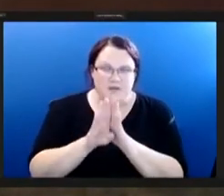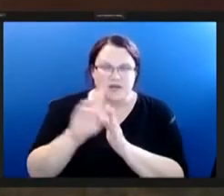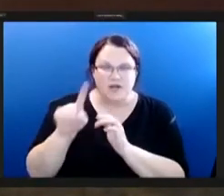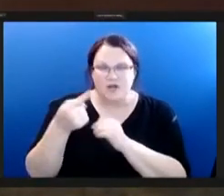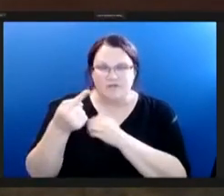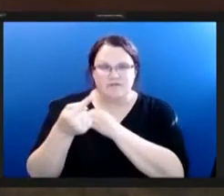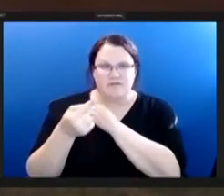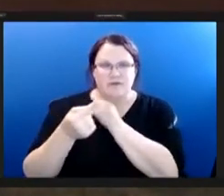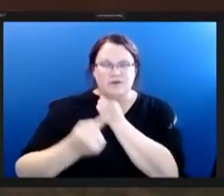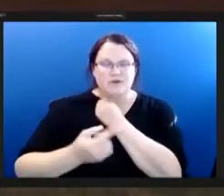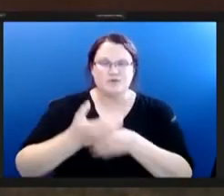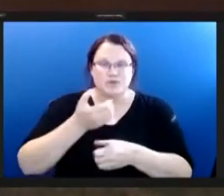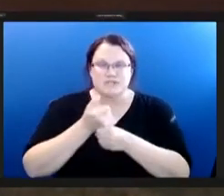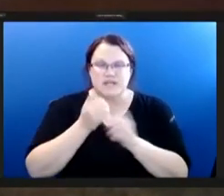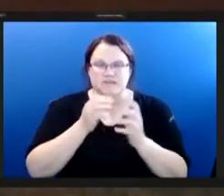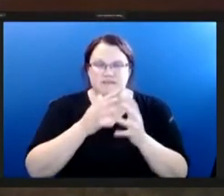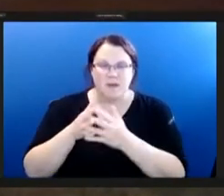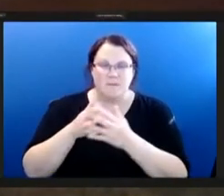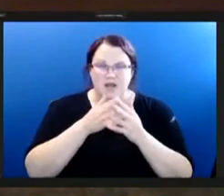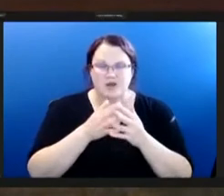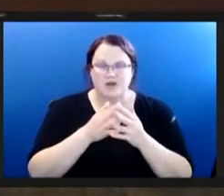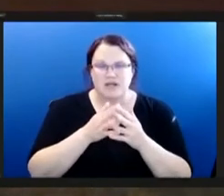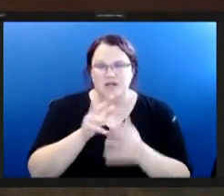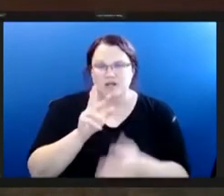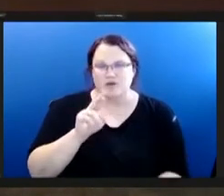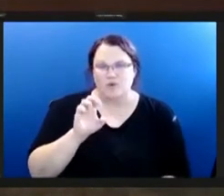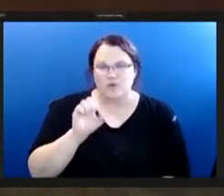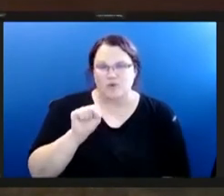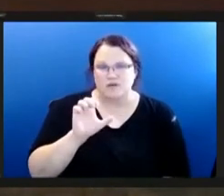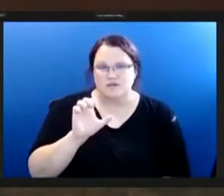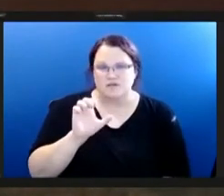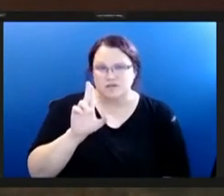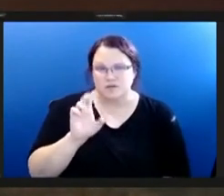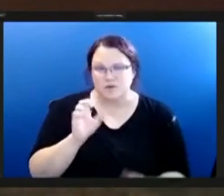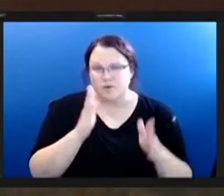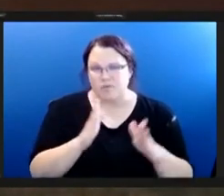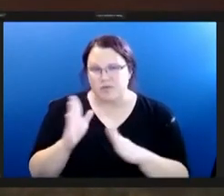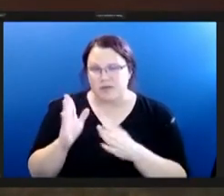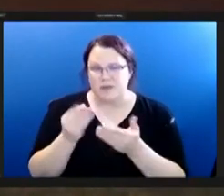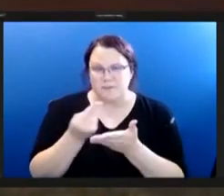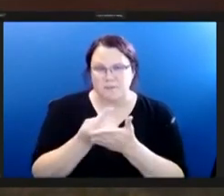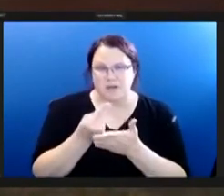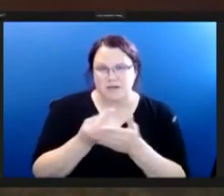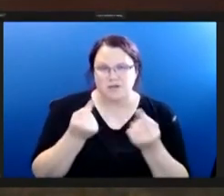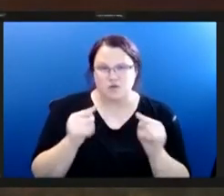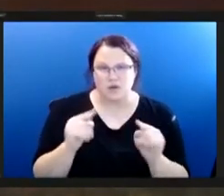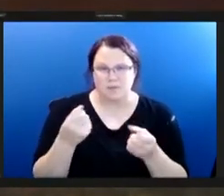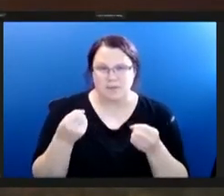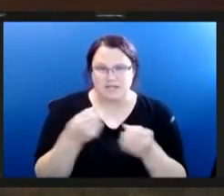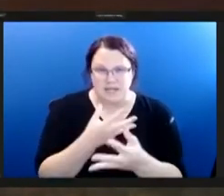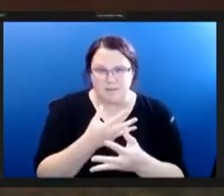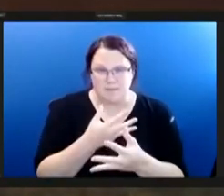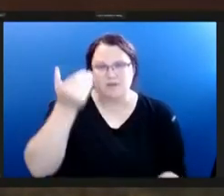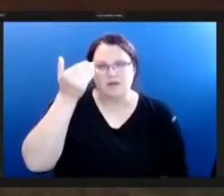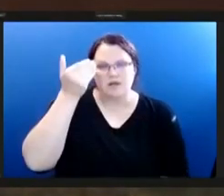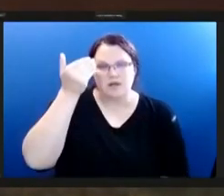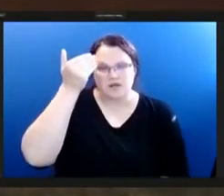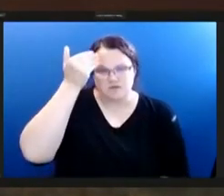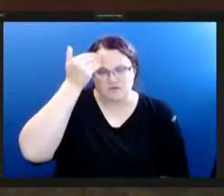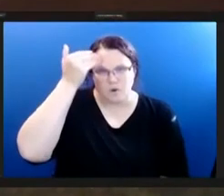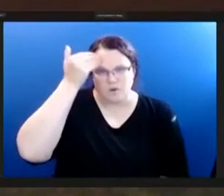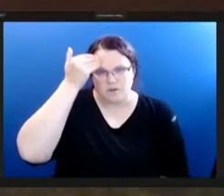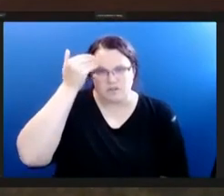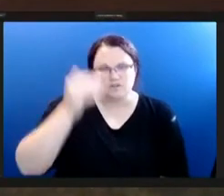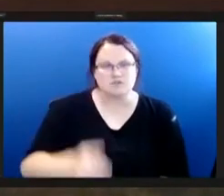the american rescue plan dollars uh during the pandemic and um and just acknowledge that this is